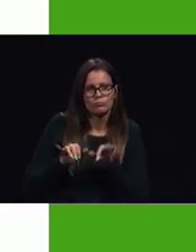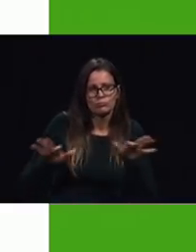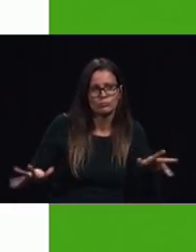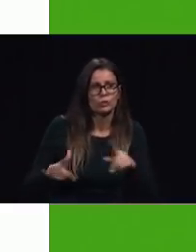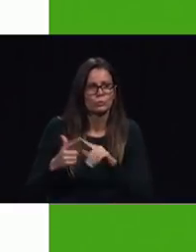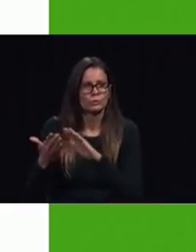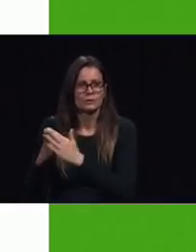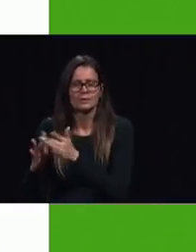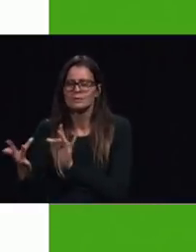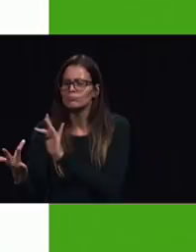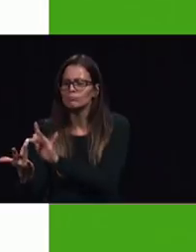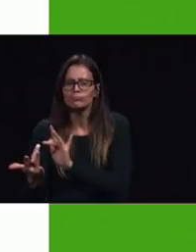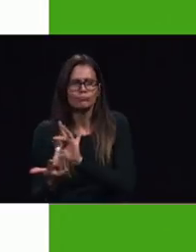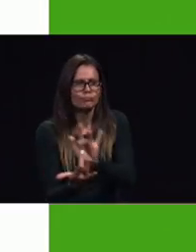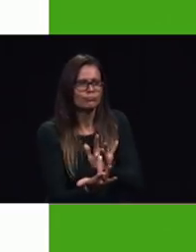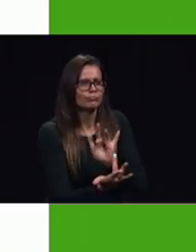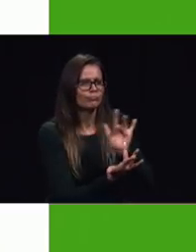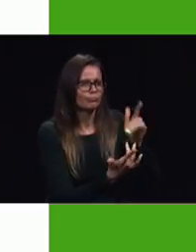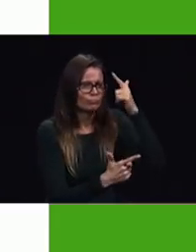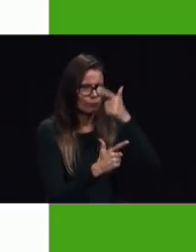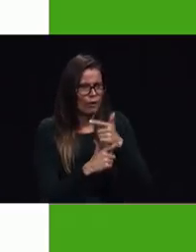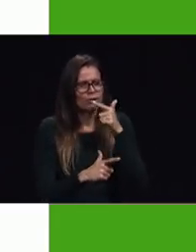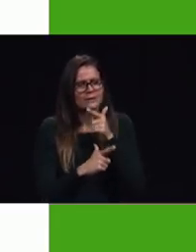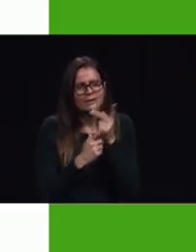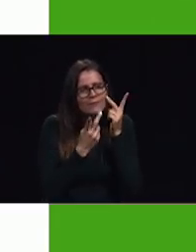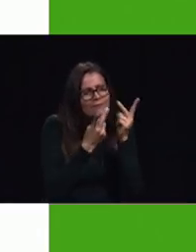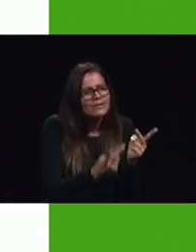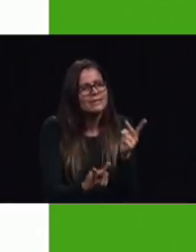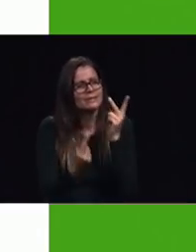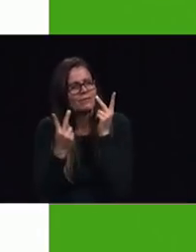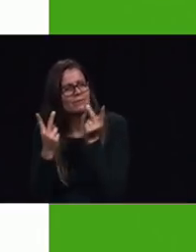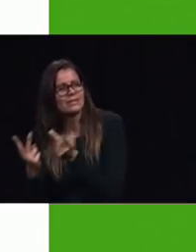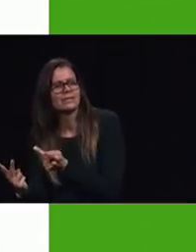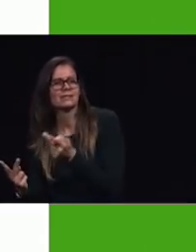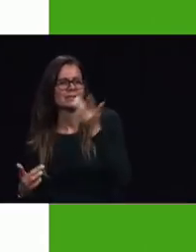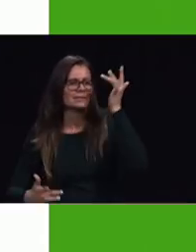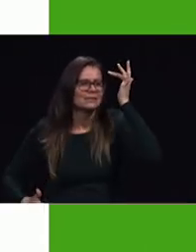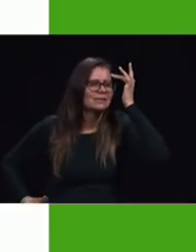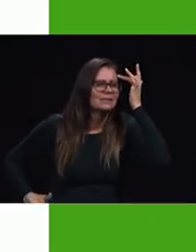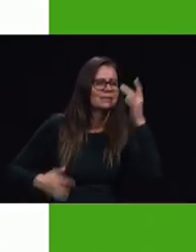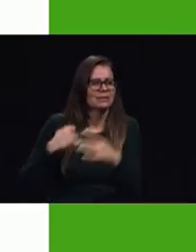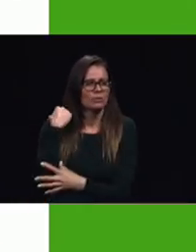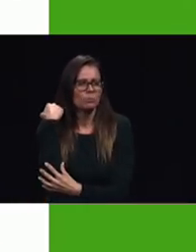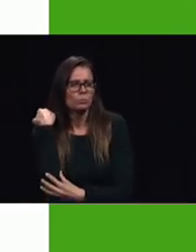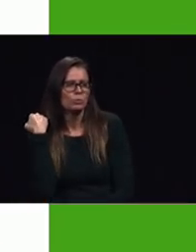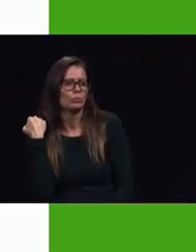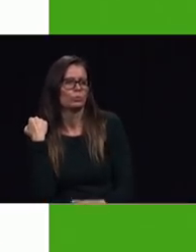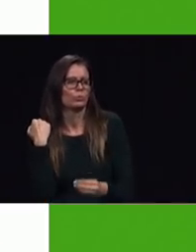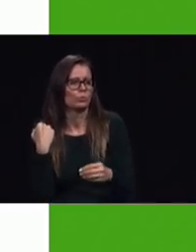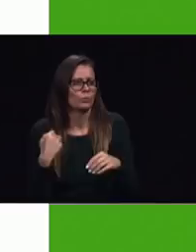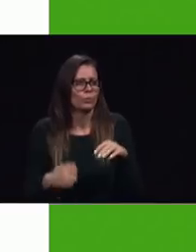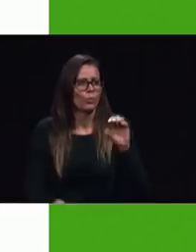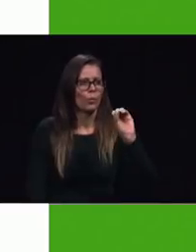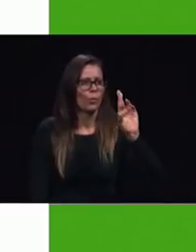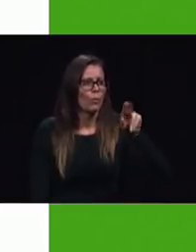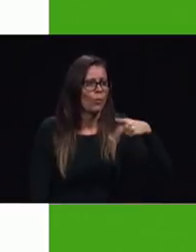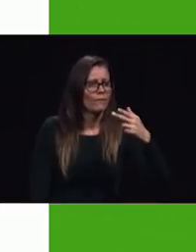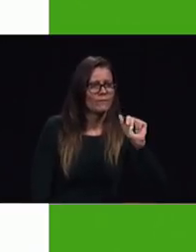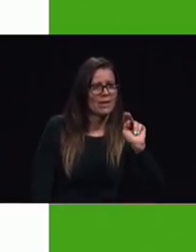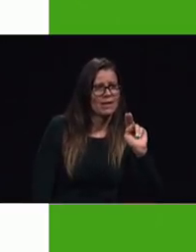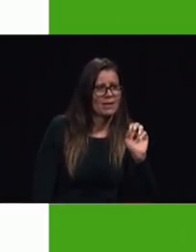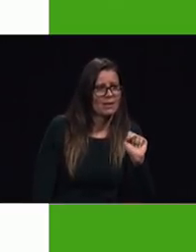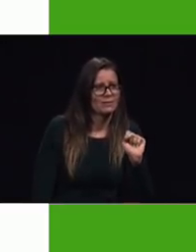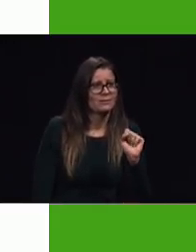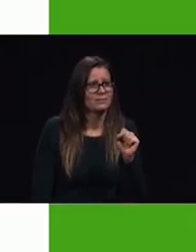these included visiting the sick and destitute in finding homes for orphans and work for the unemployed nursing